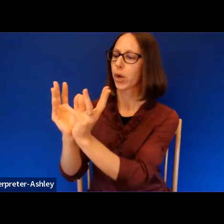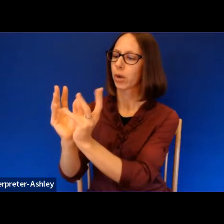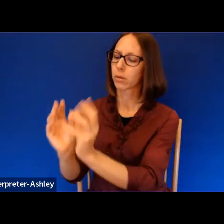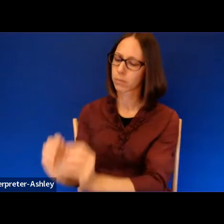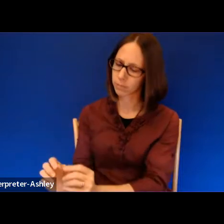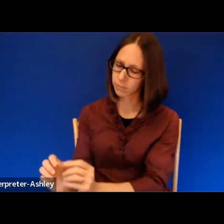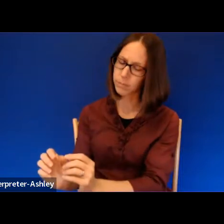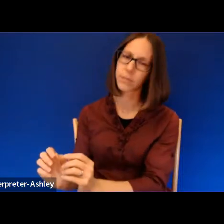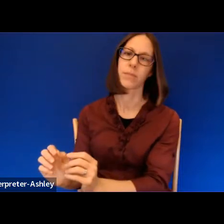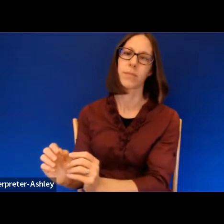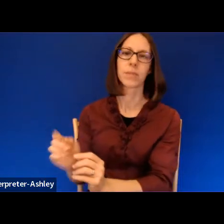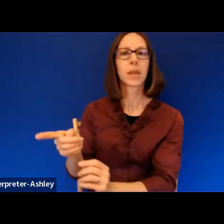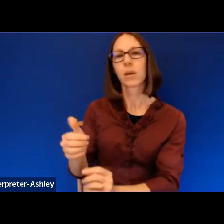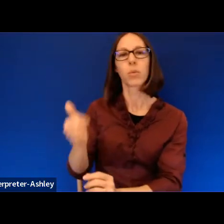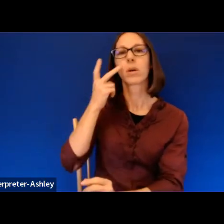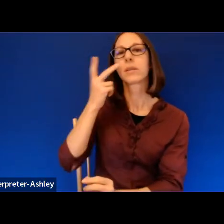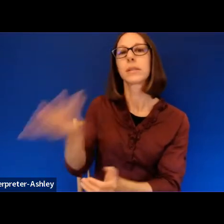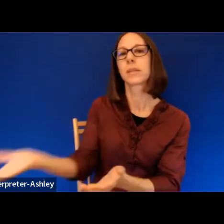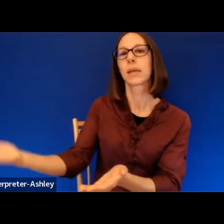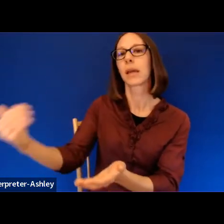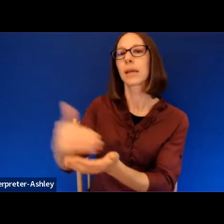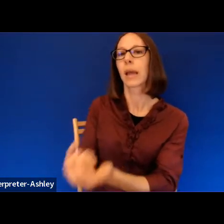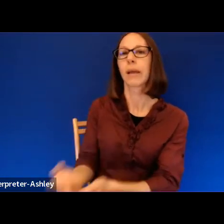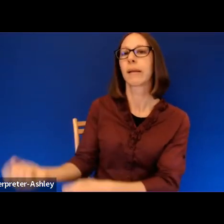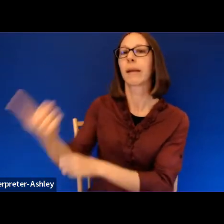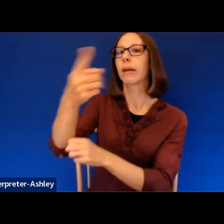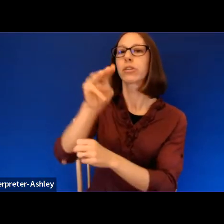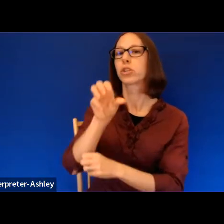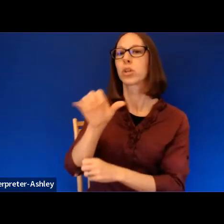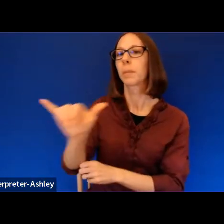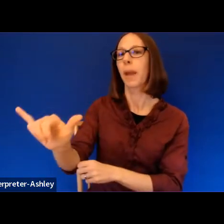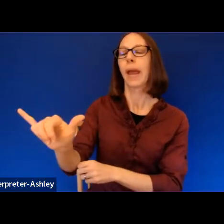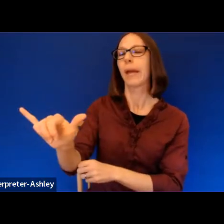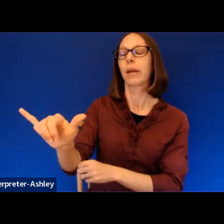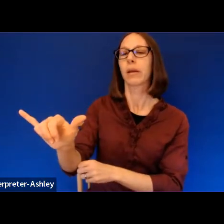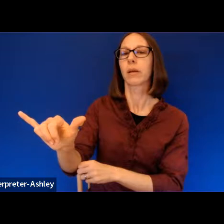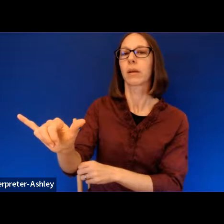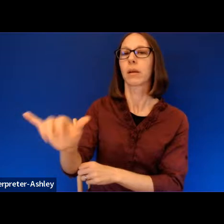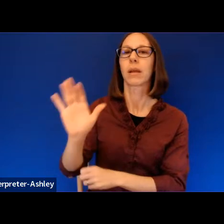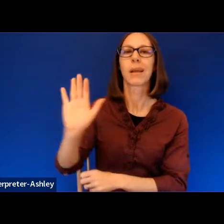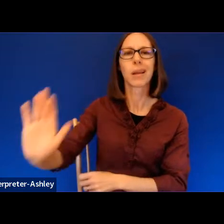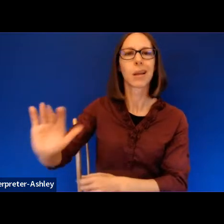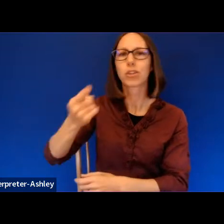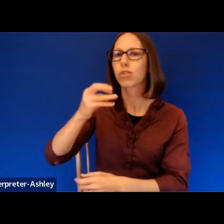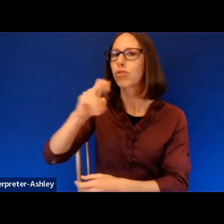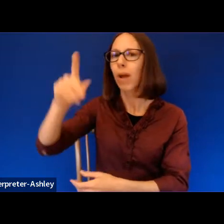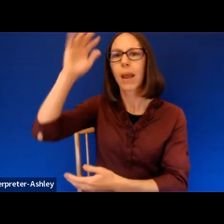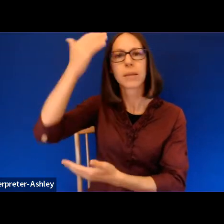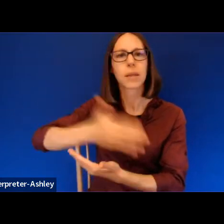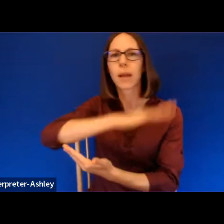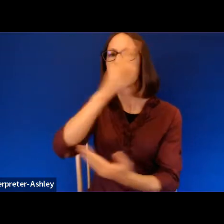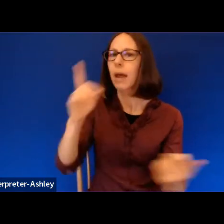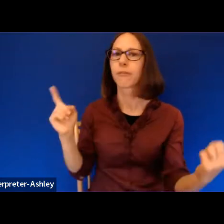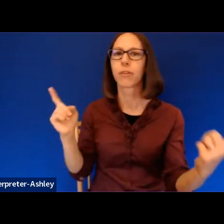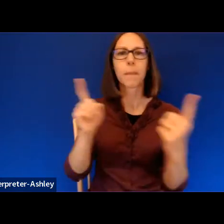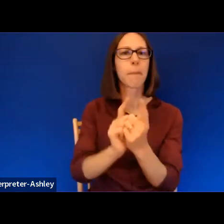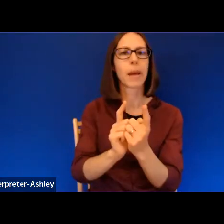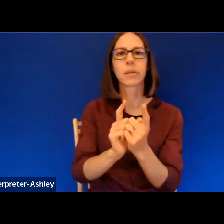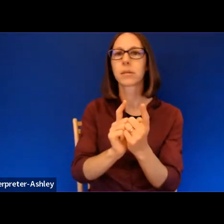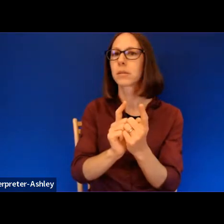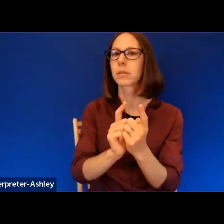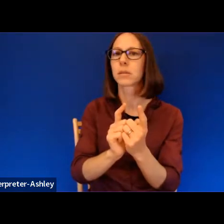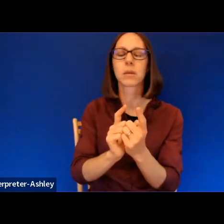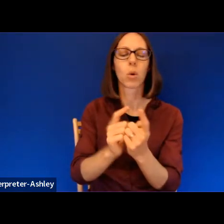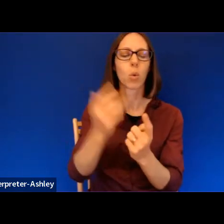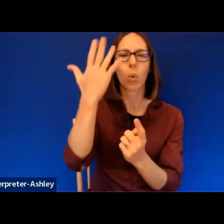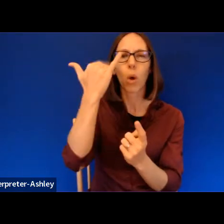colors fiery surround us, and now him. Will not know his grandson and namesake ever since cruel April